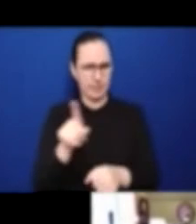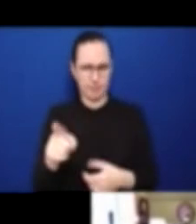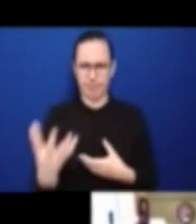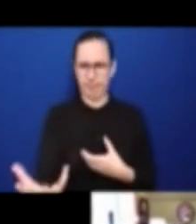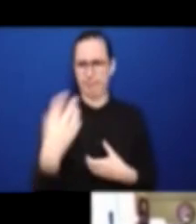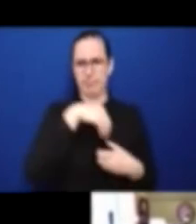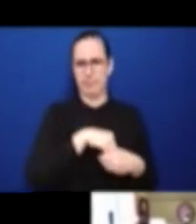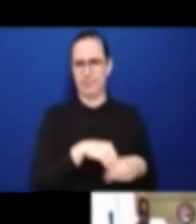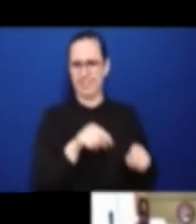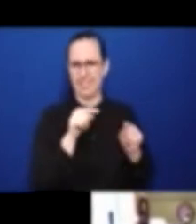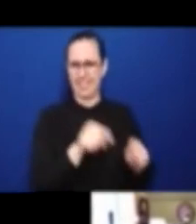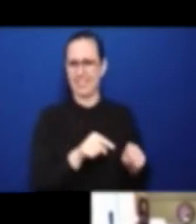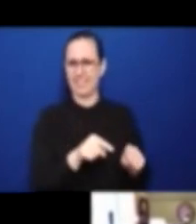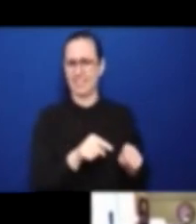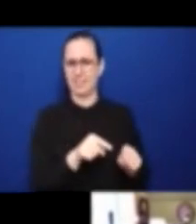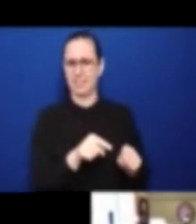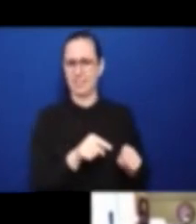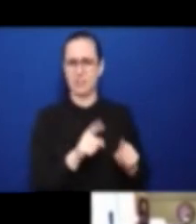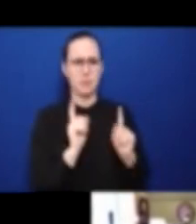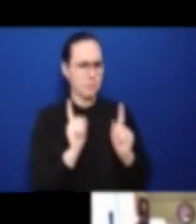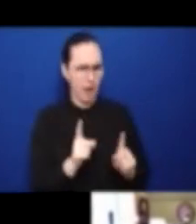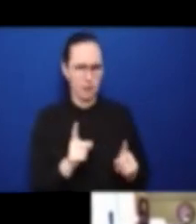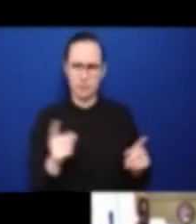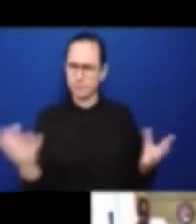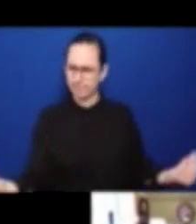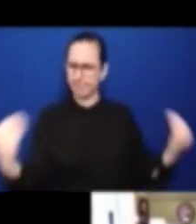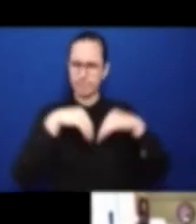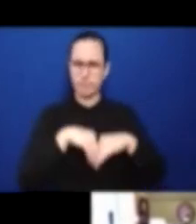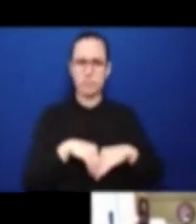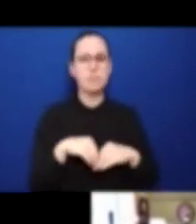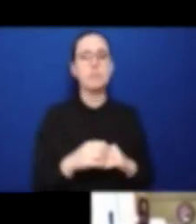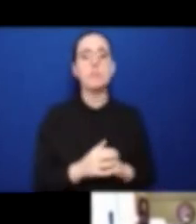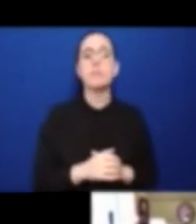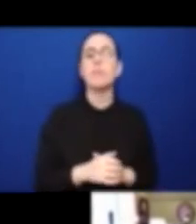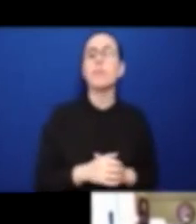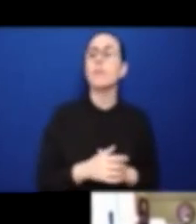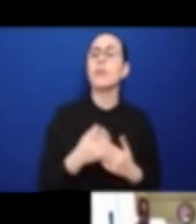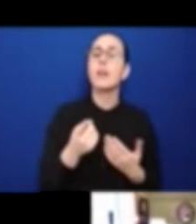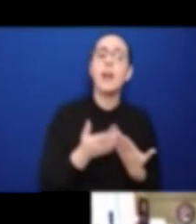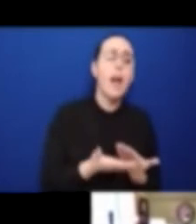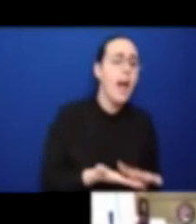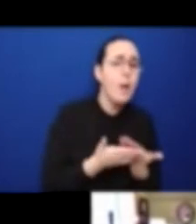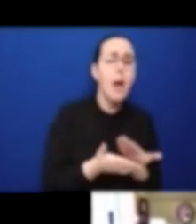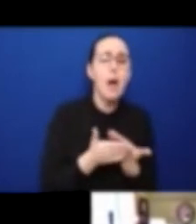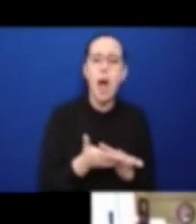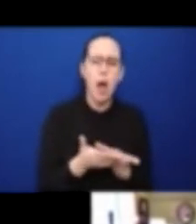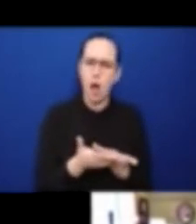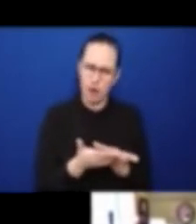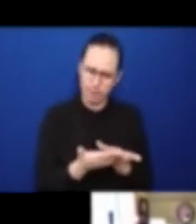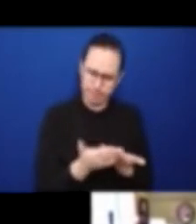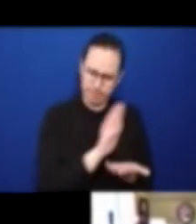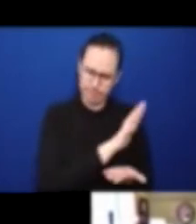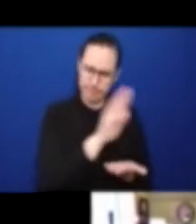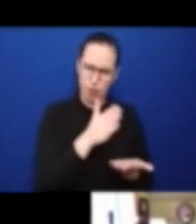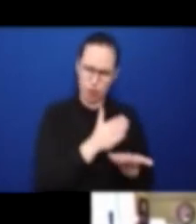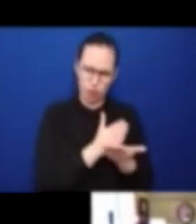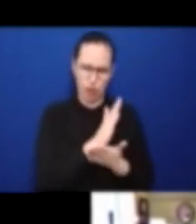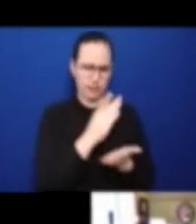and integration of the rights of the with disabilities in all dimensions where they are at risk.